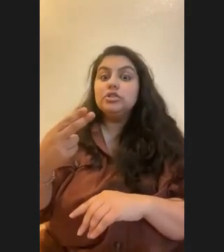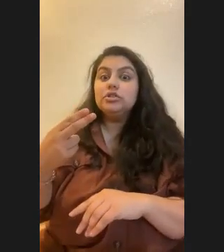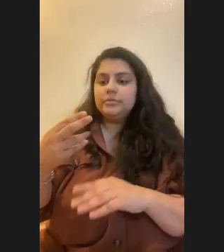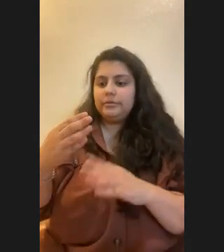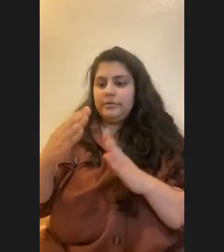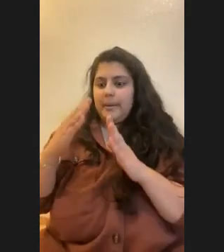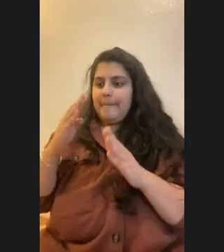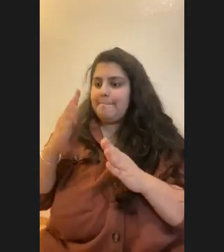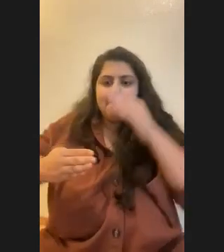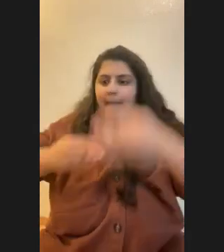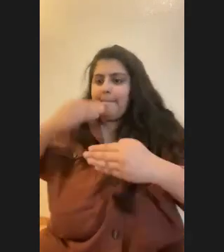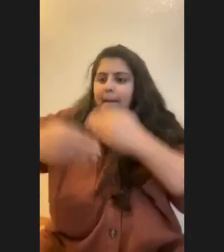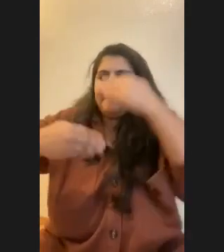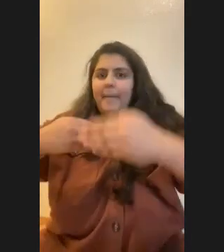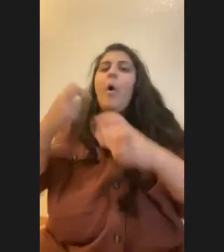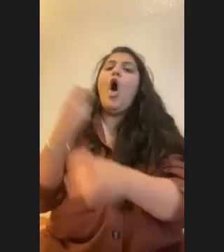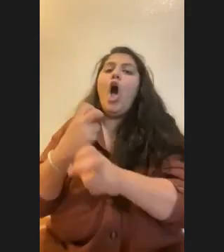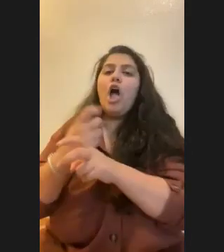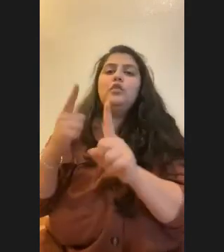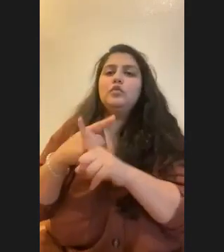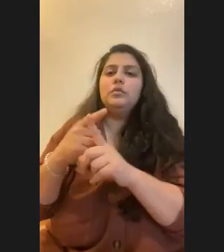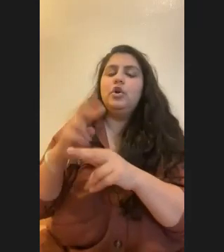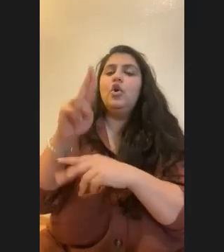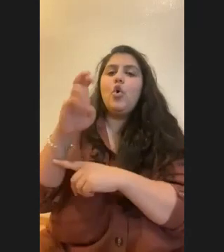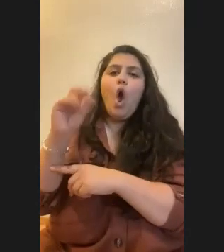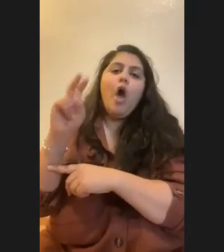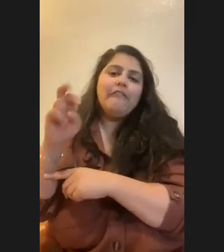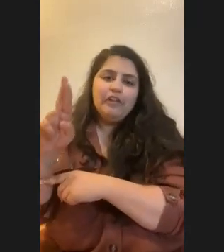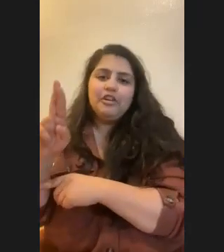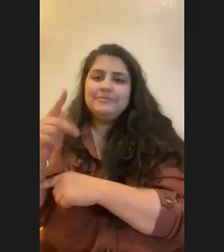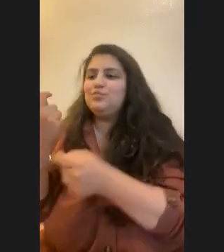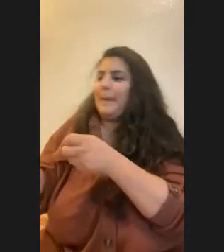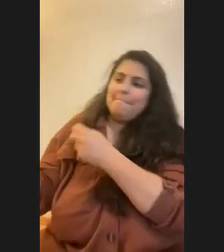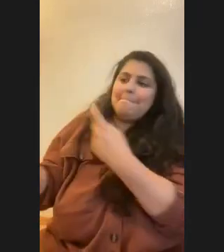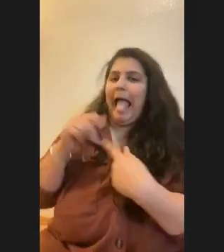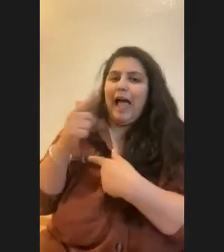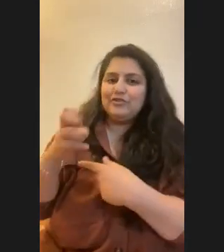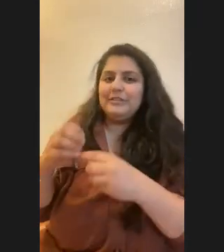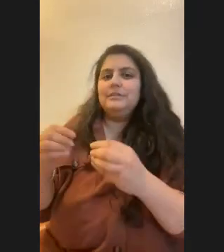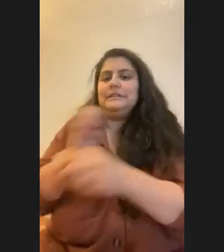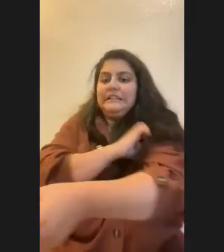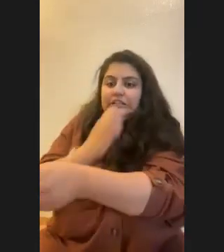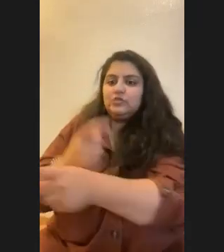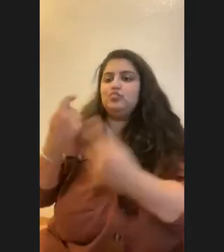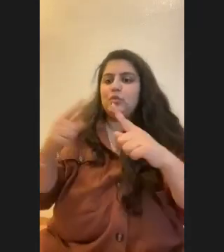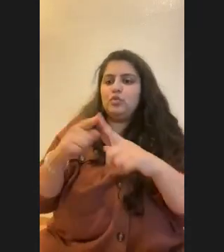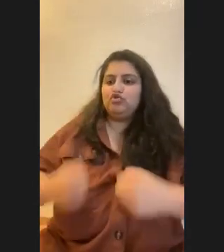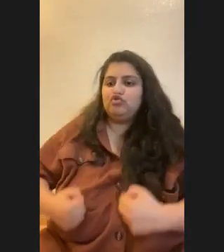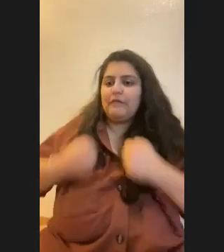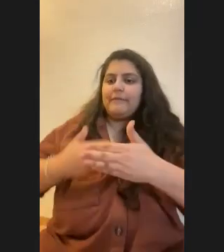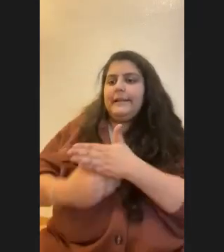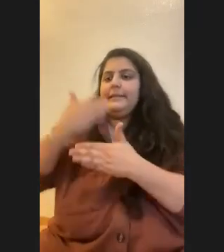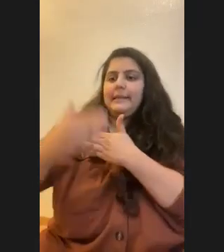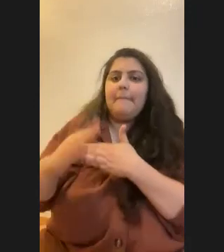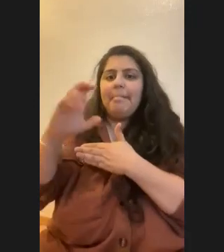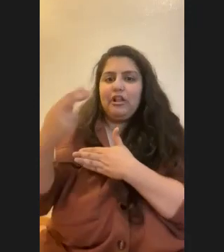that that recovery period just isn't long enough for a lot of coral to get their algae back and to get some energy reserves to survive the next bleaching event is kind of what